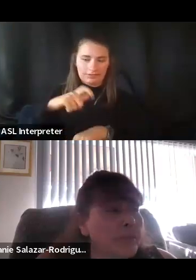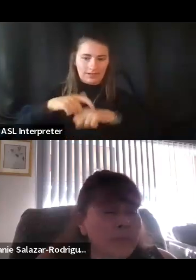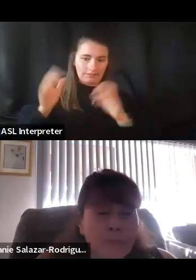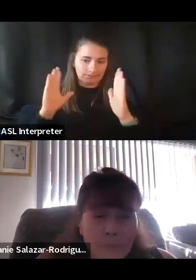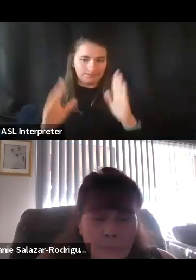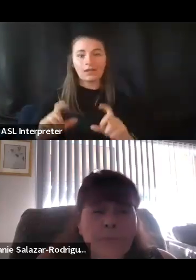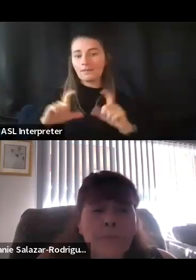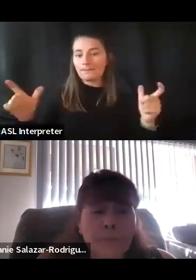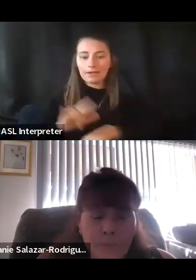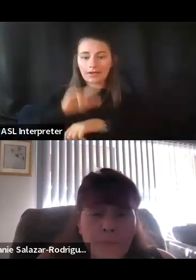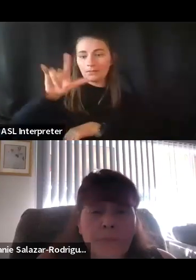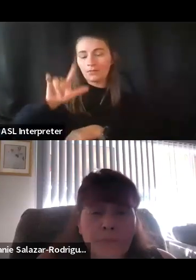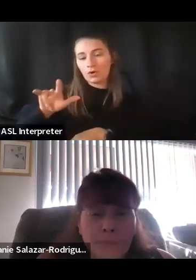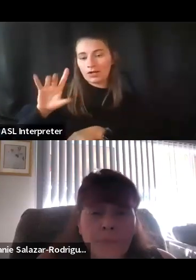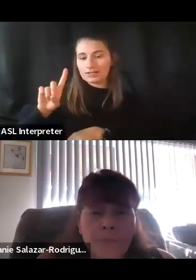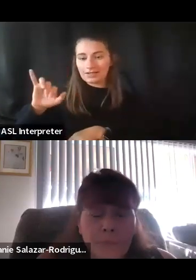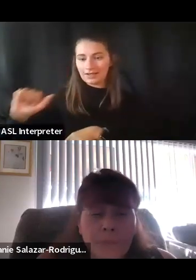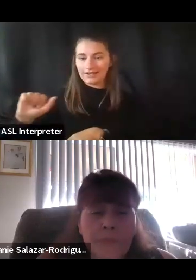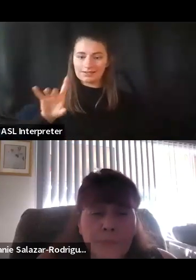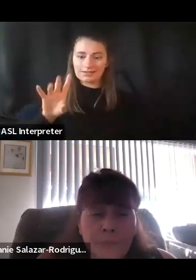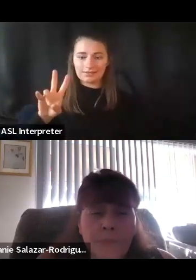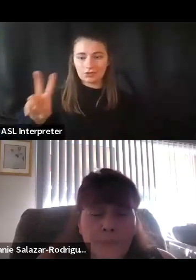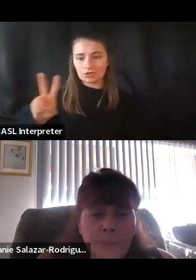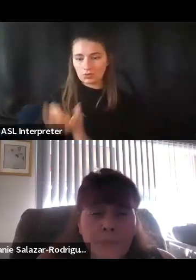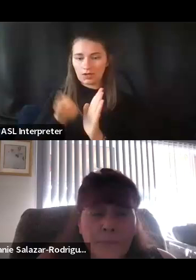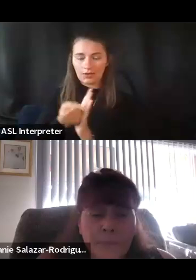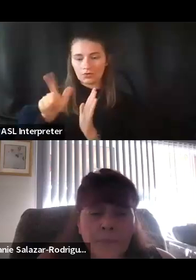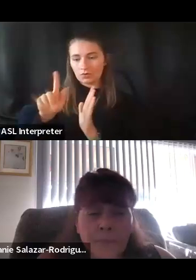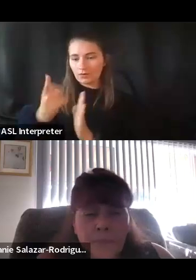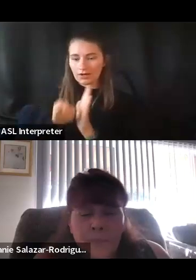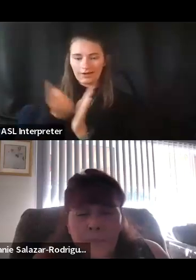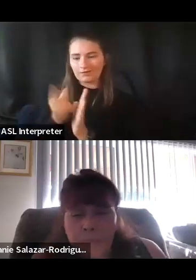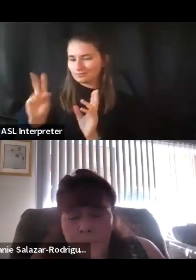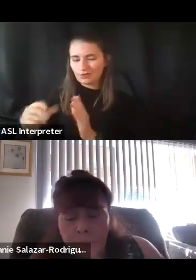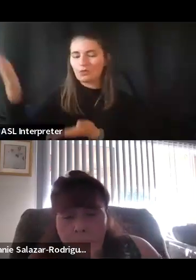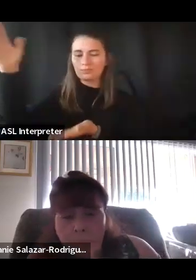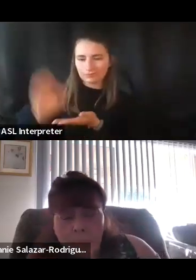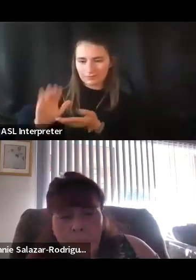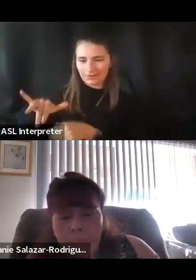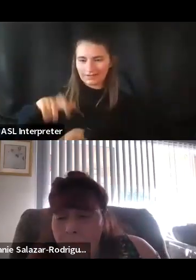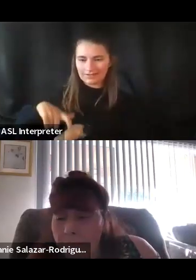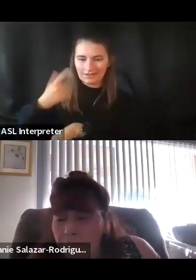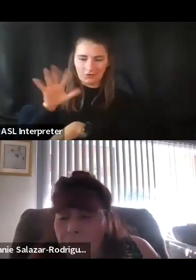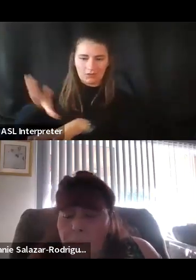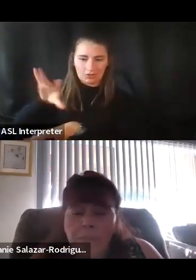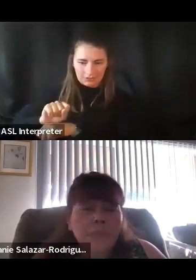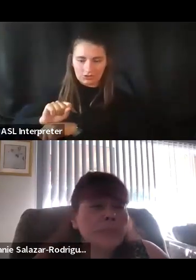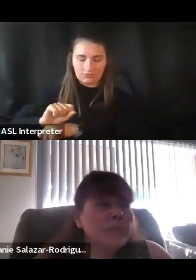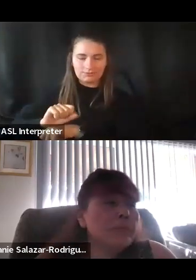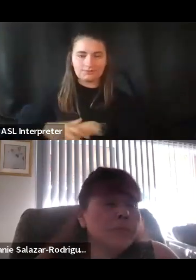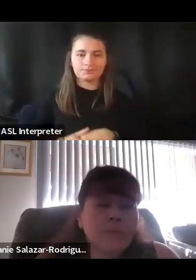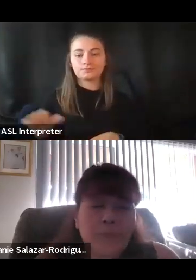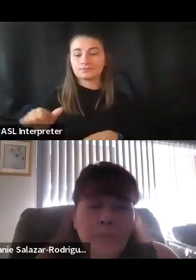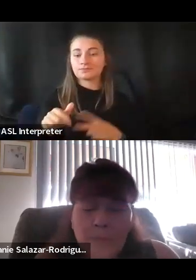DIA, it's not 72 hours or 24 hours. Absolutely not. So we reduced the time that they were able to make those reservations. The other